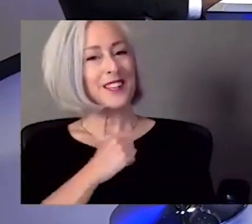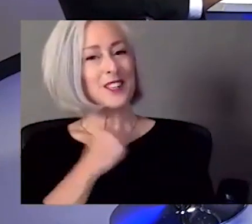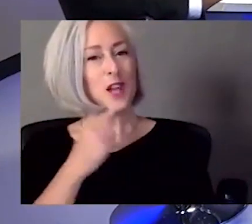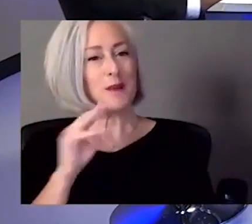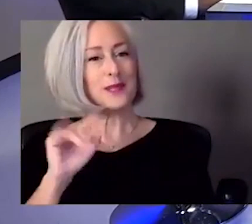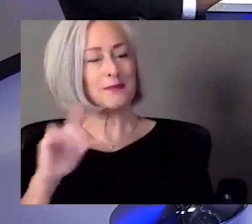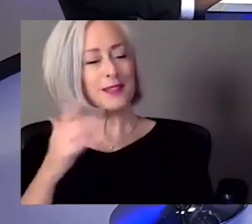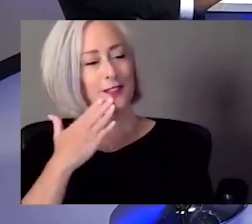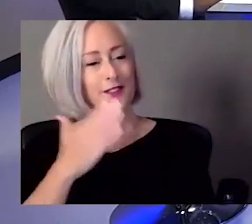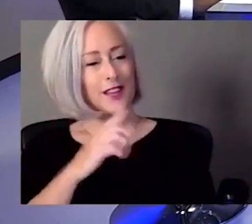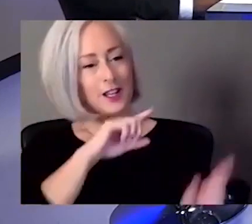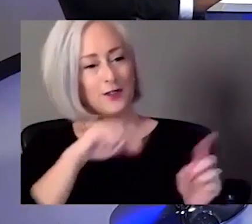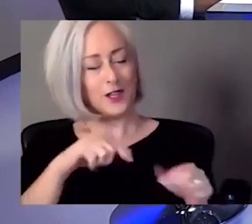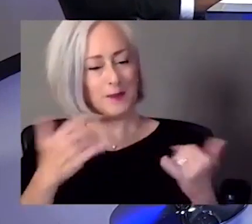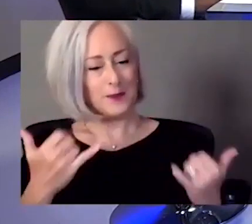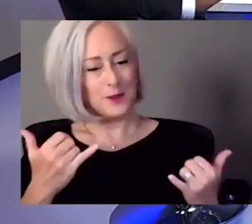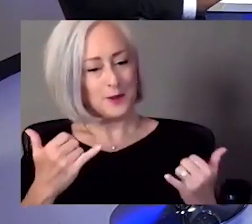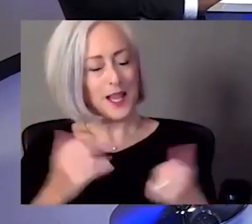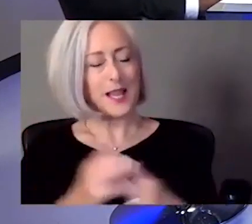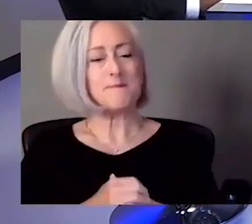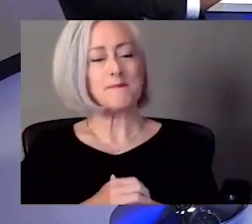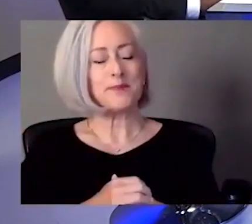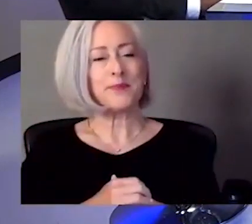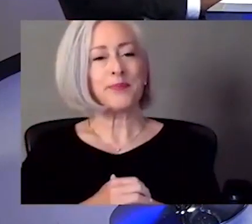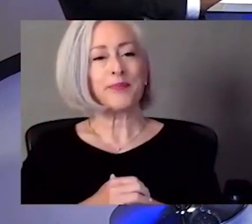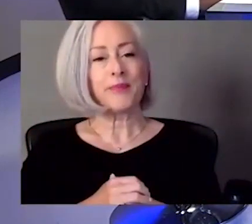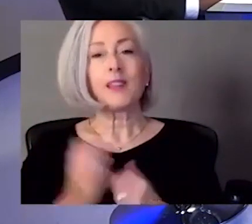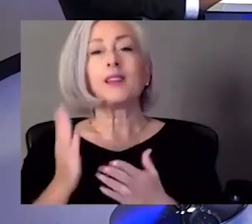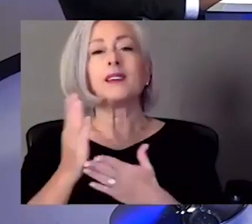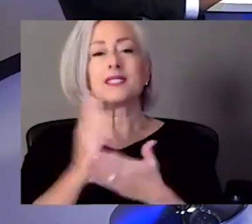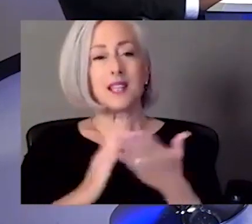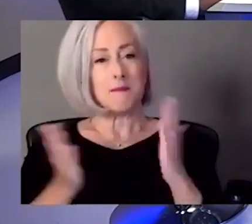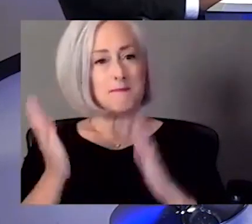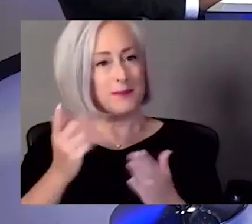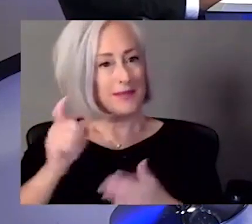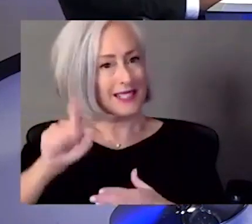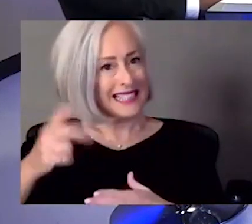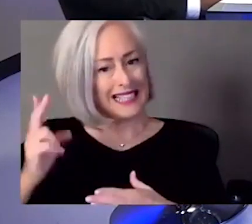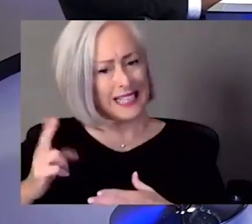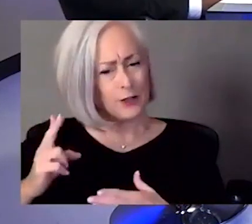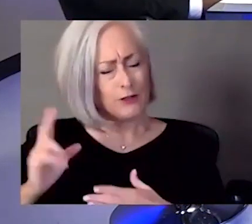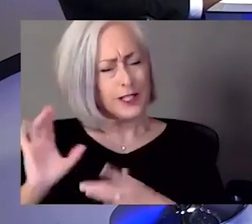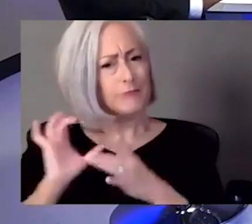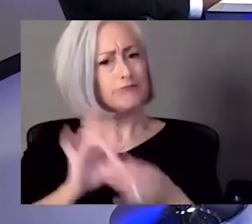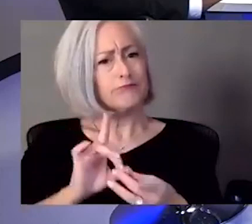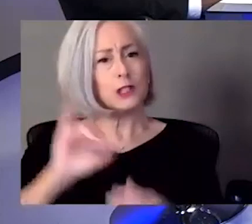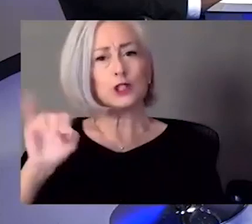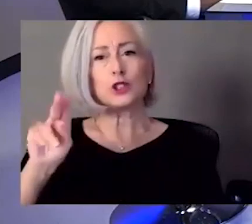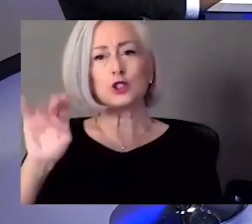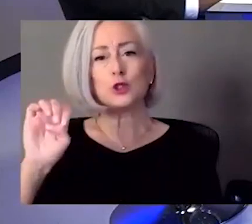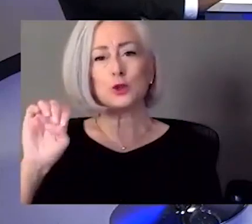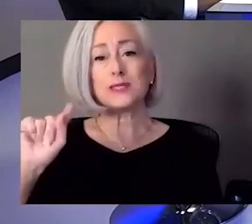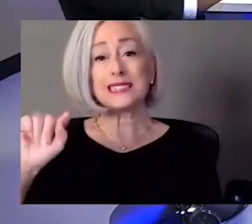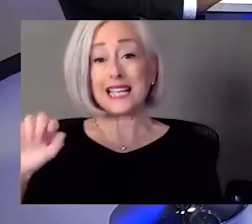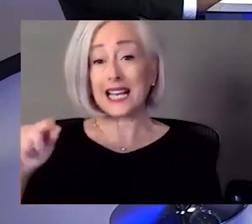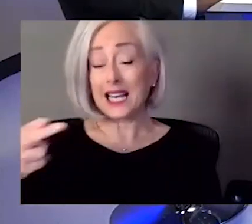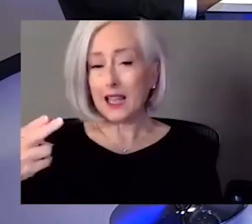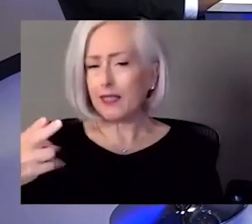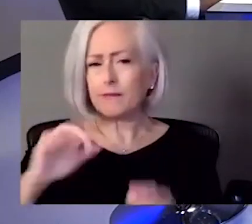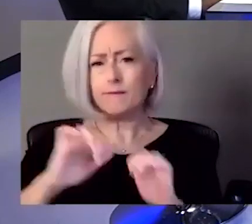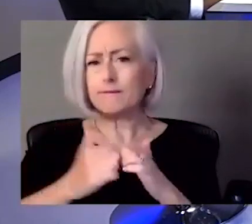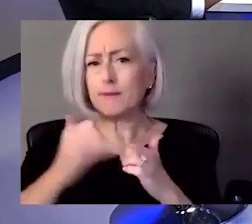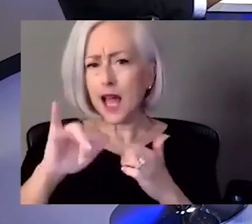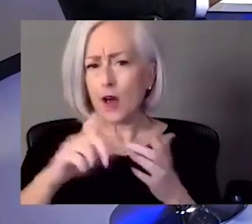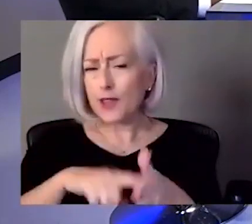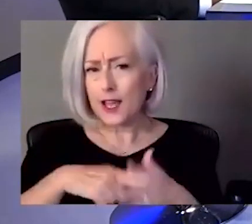this morning. Some of us might need a little history on Juneteenth. How did it get started? And please remember this is only